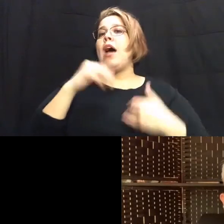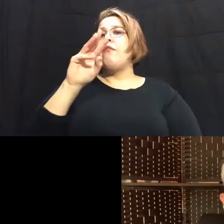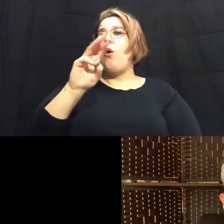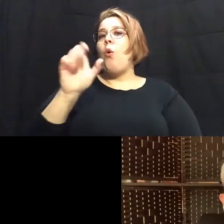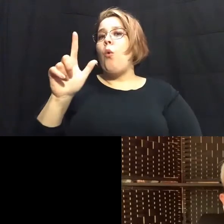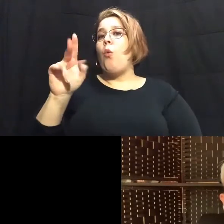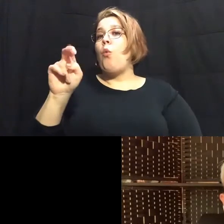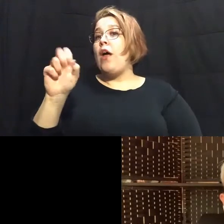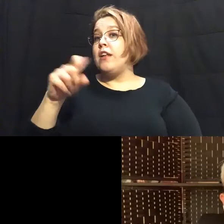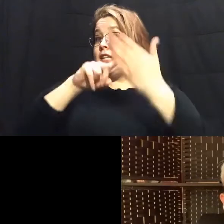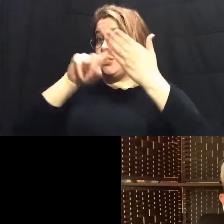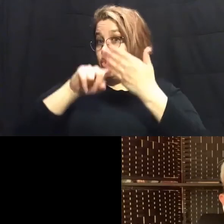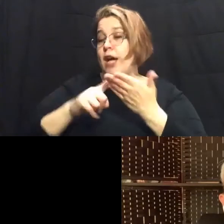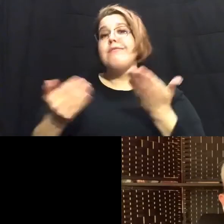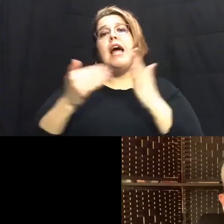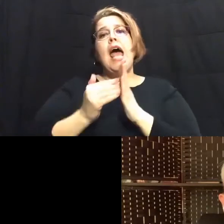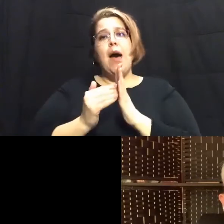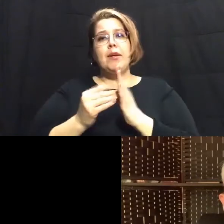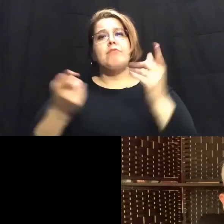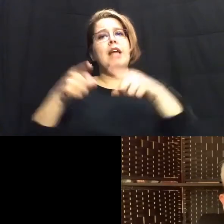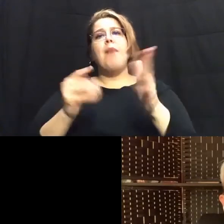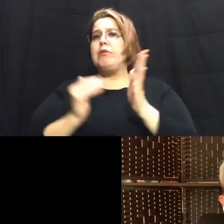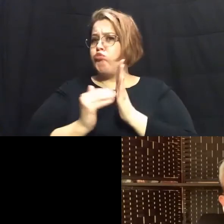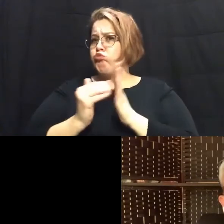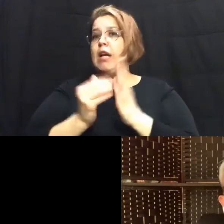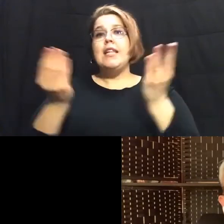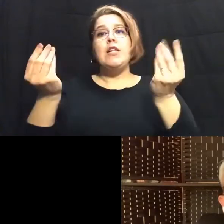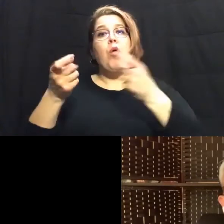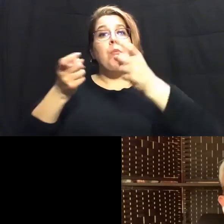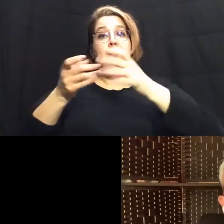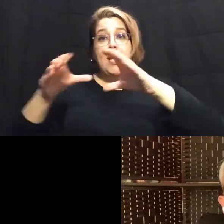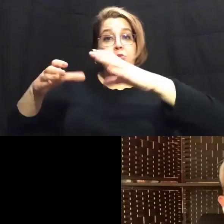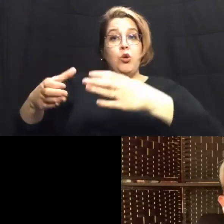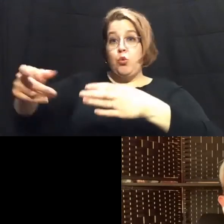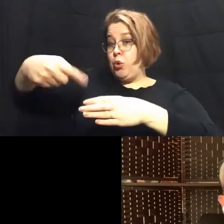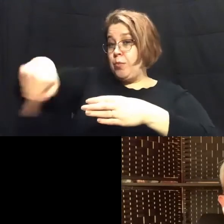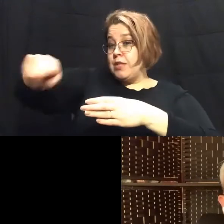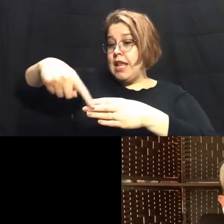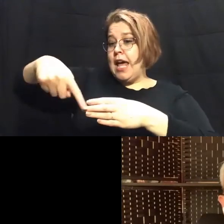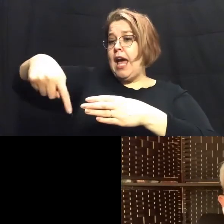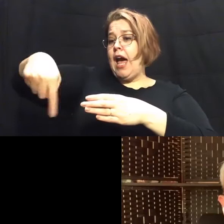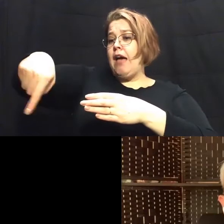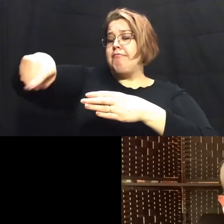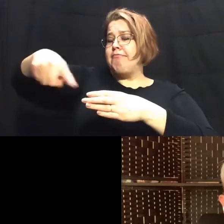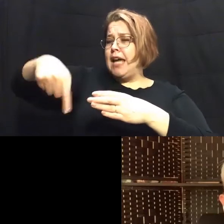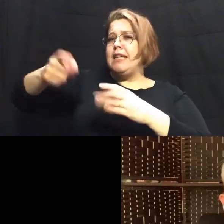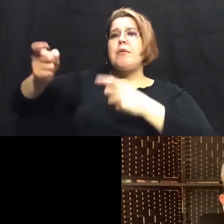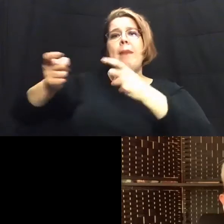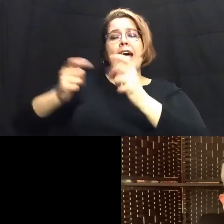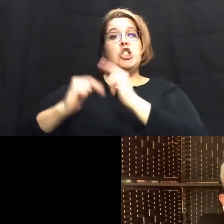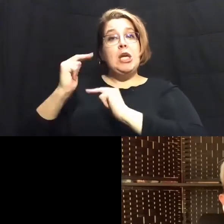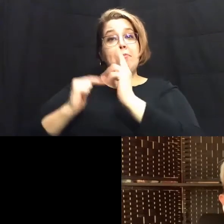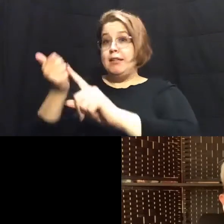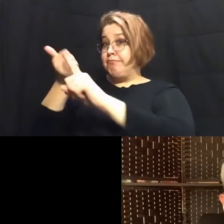and they're being conducted frequently and that the property management companies that are are um managing facilities are held accountable